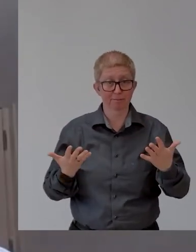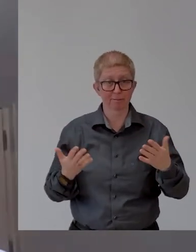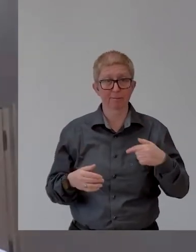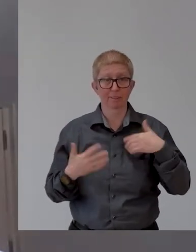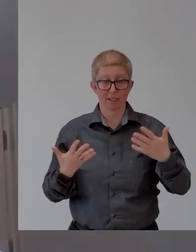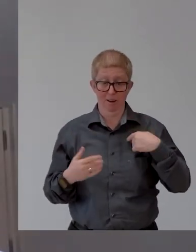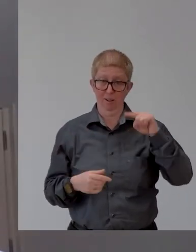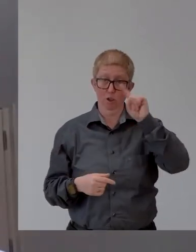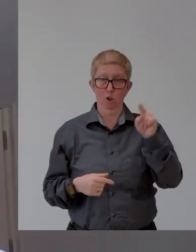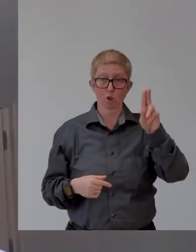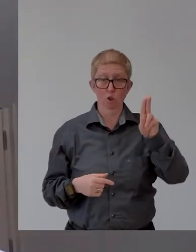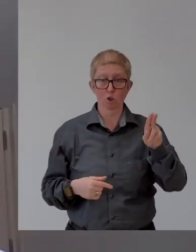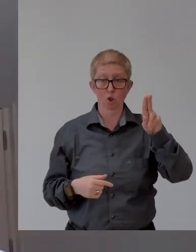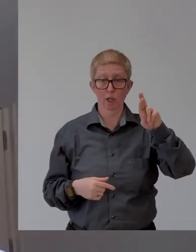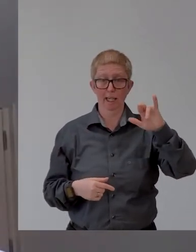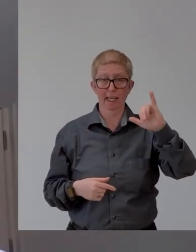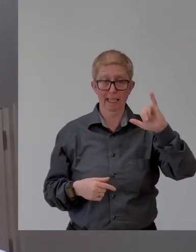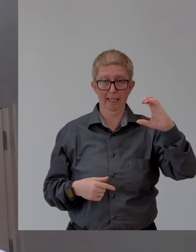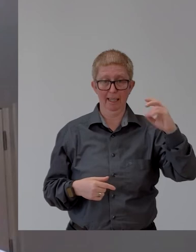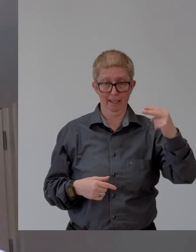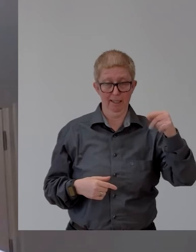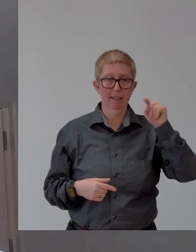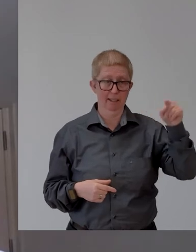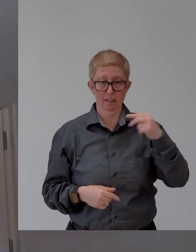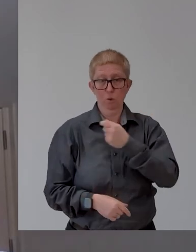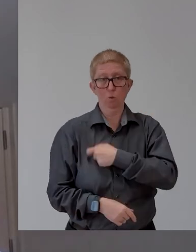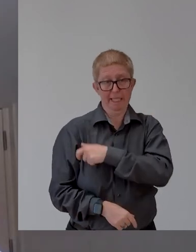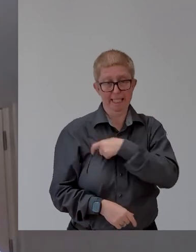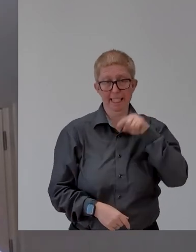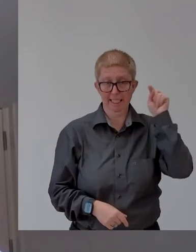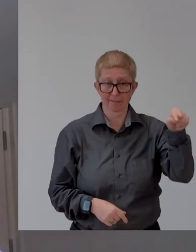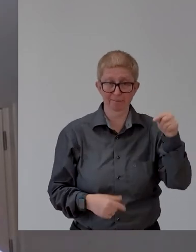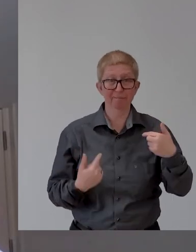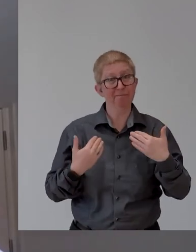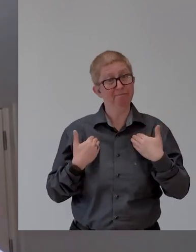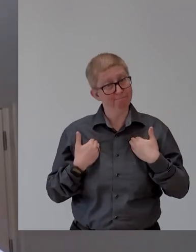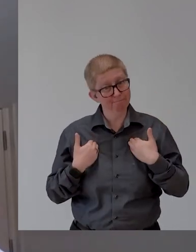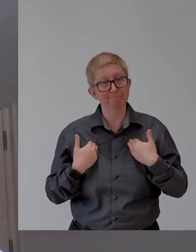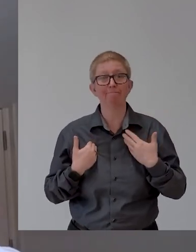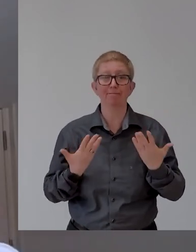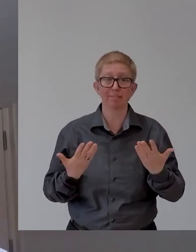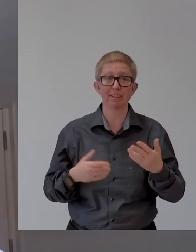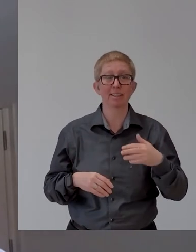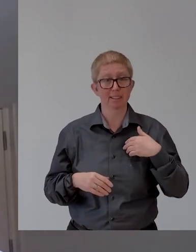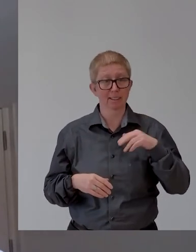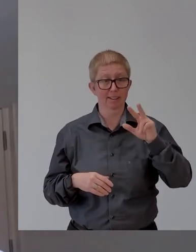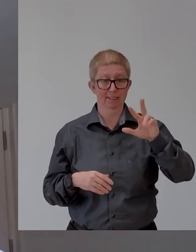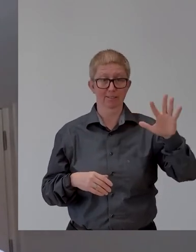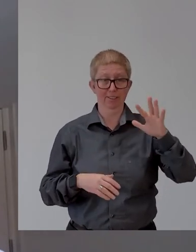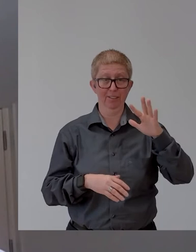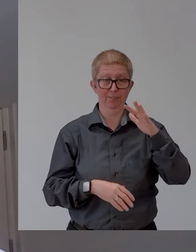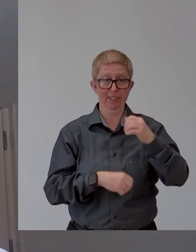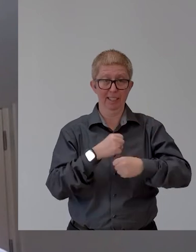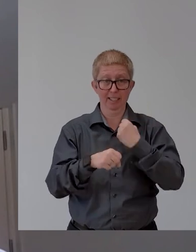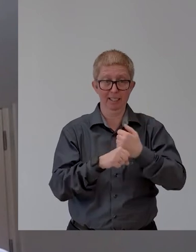by way of background, um, I've had an amazing journey with a 35 year career in IT. Um,